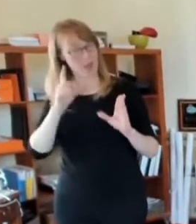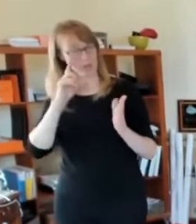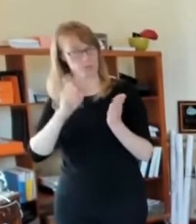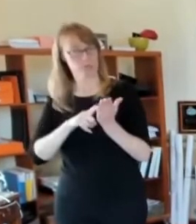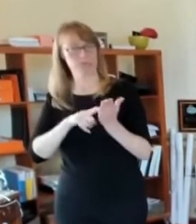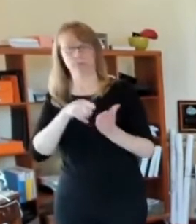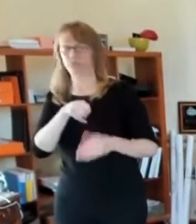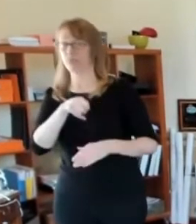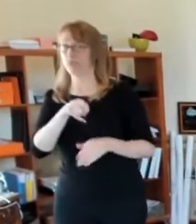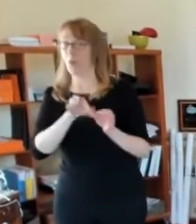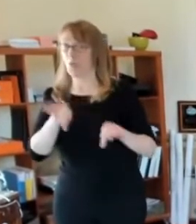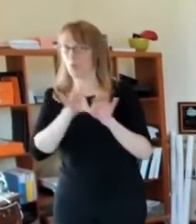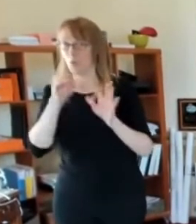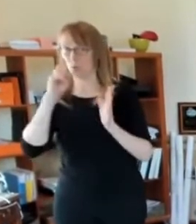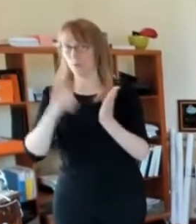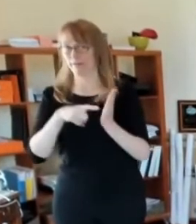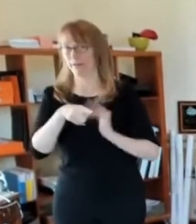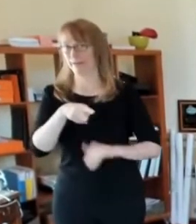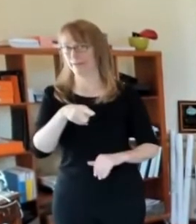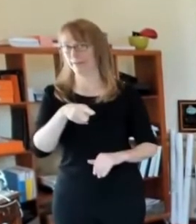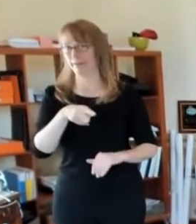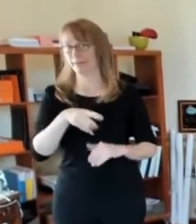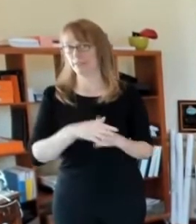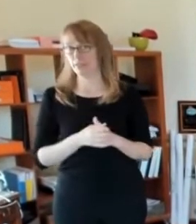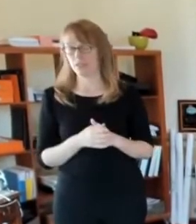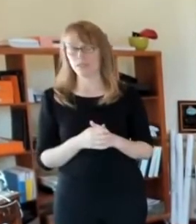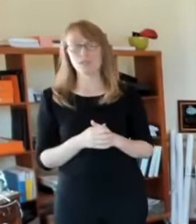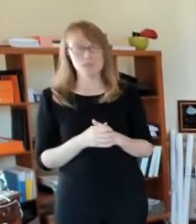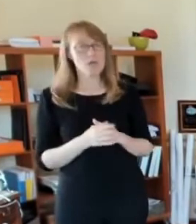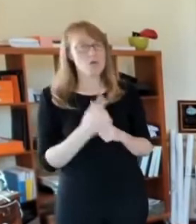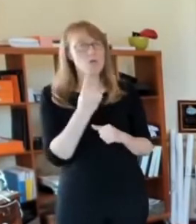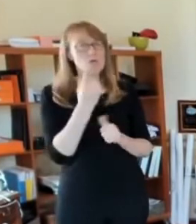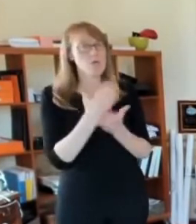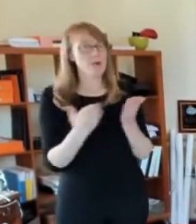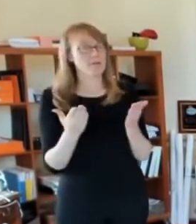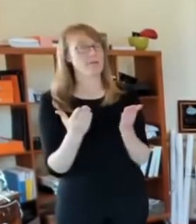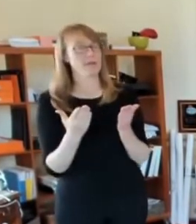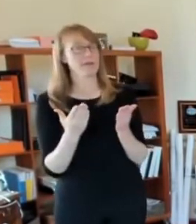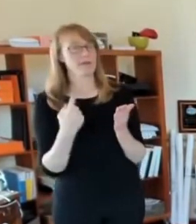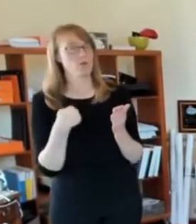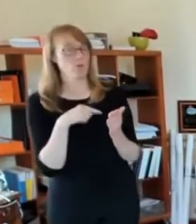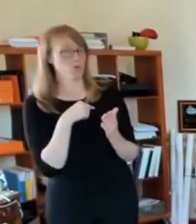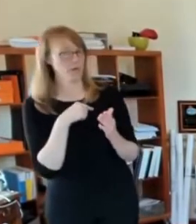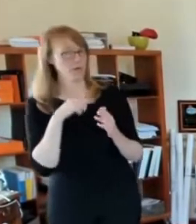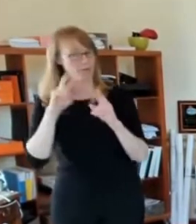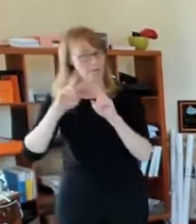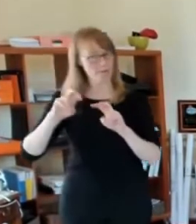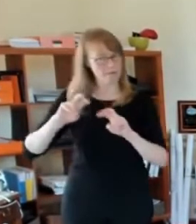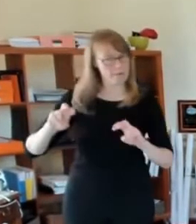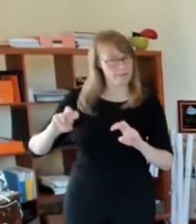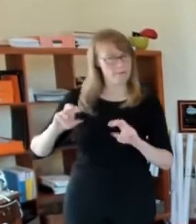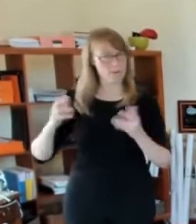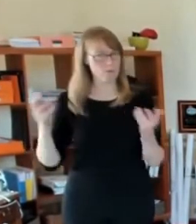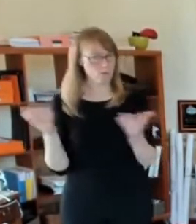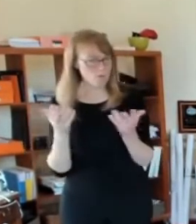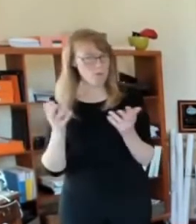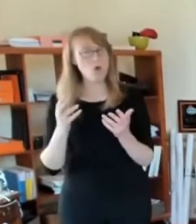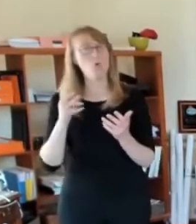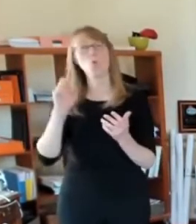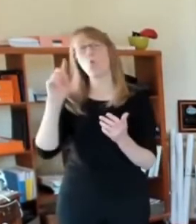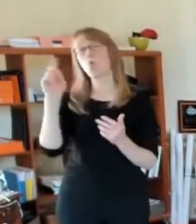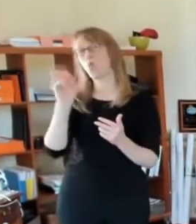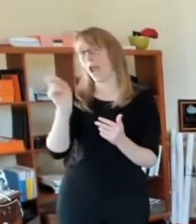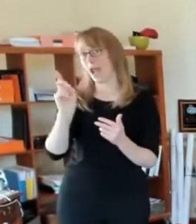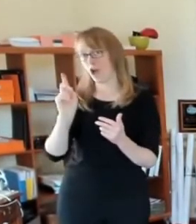looking at is where is this occurring? And I'll talk a little bit more about that in a minute. Let me give you the